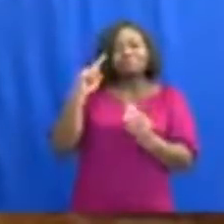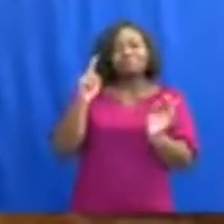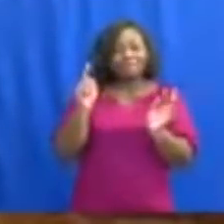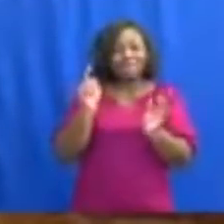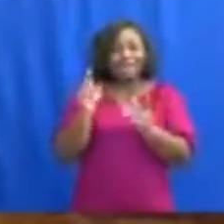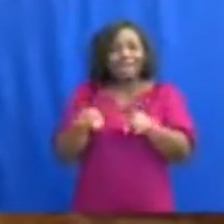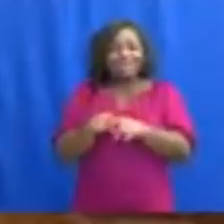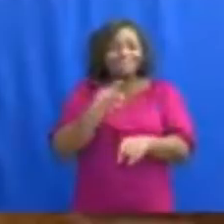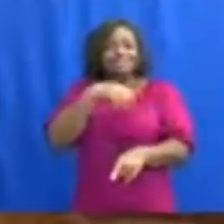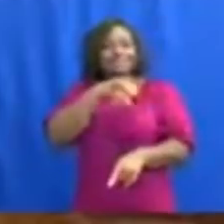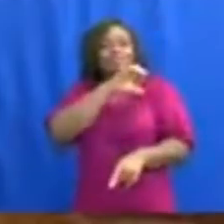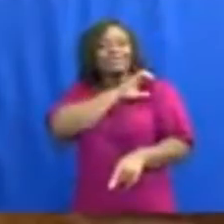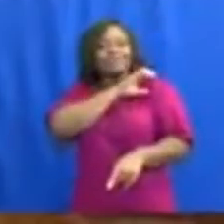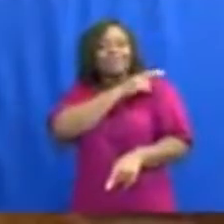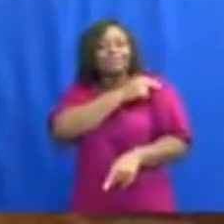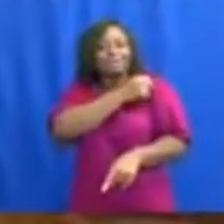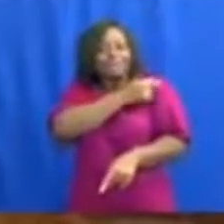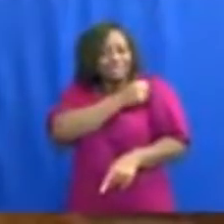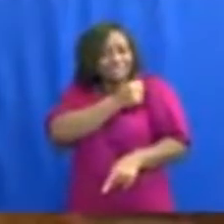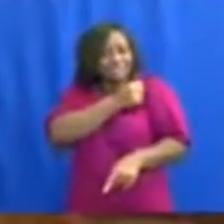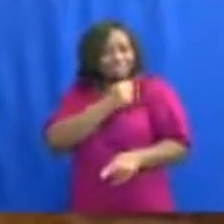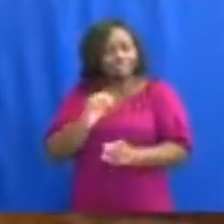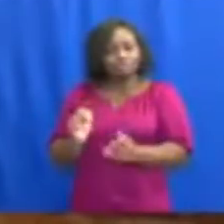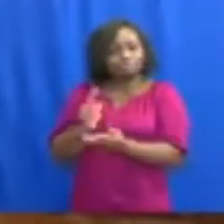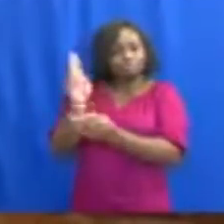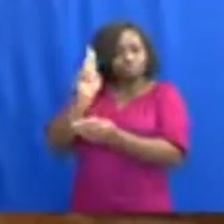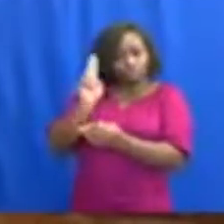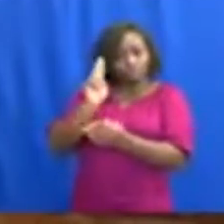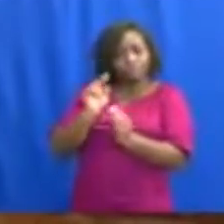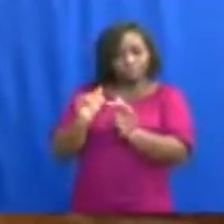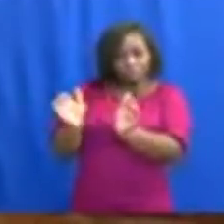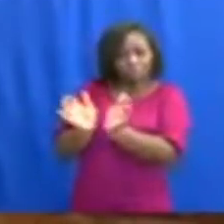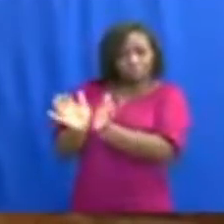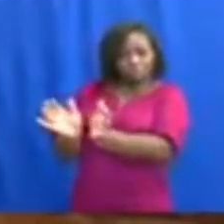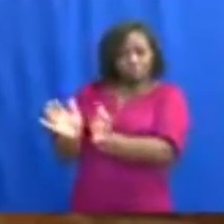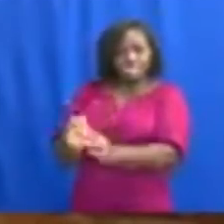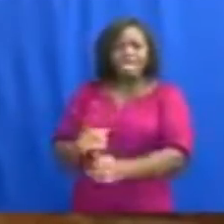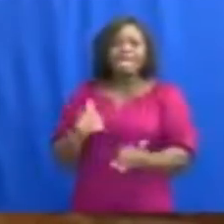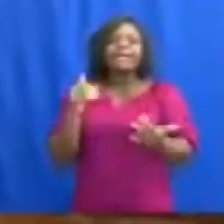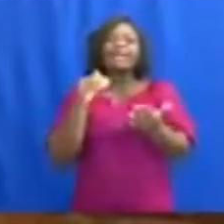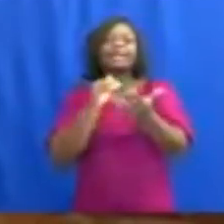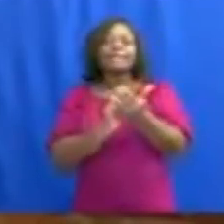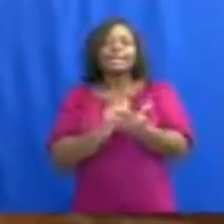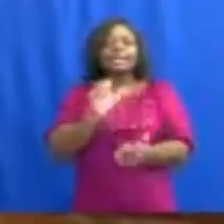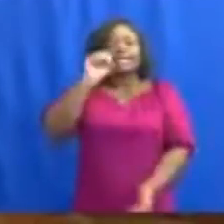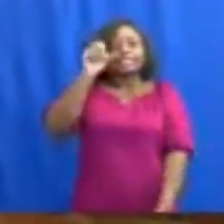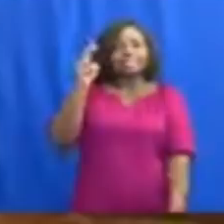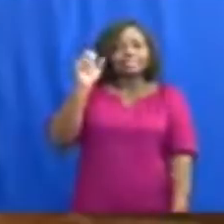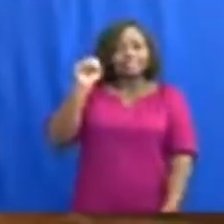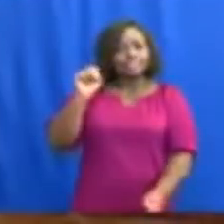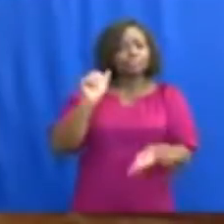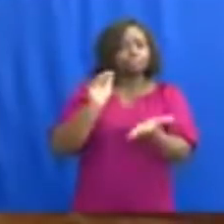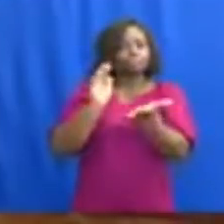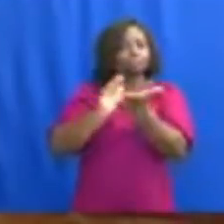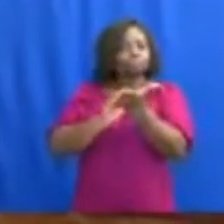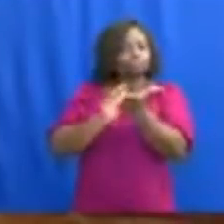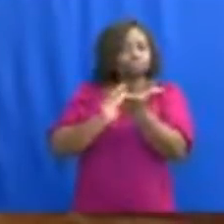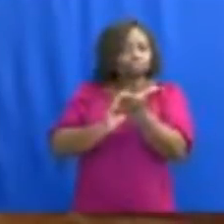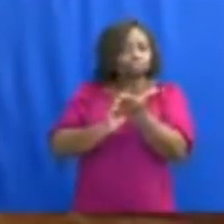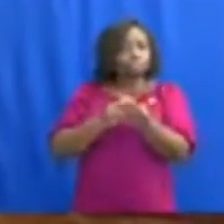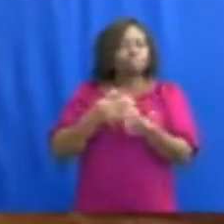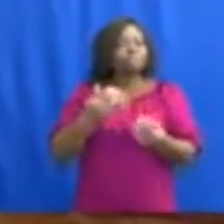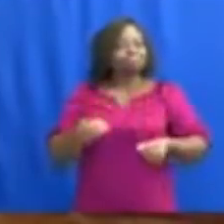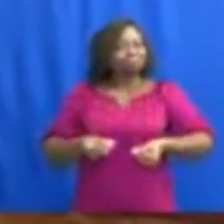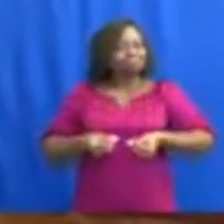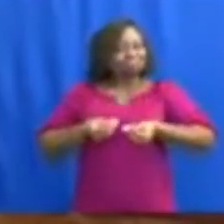Again, each senior high school has been mapped to a health facility and care will be